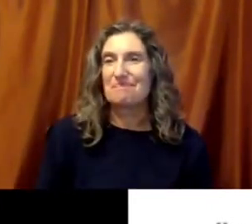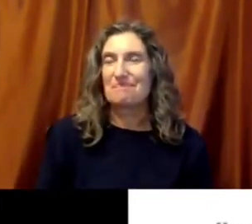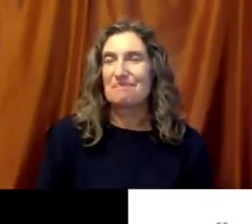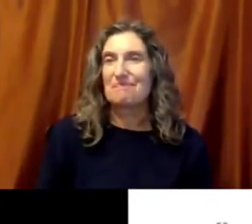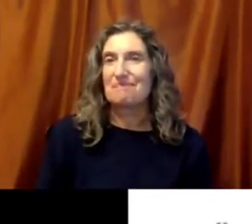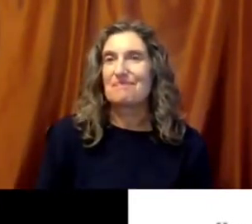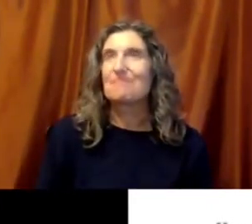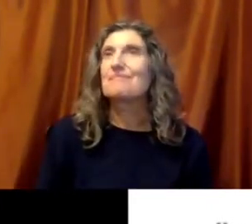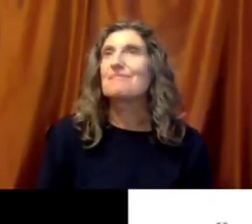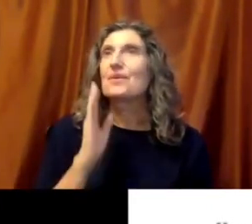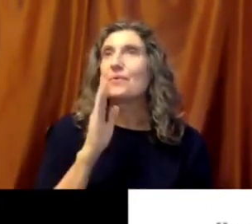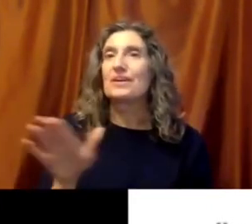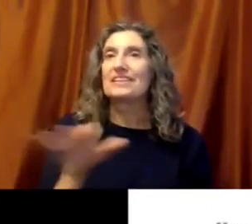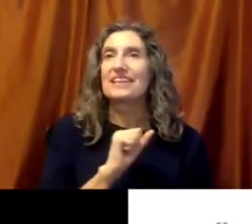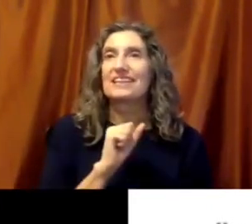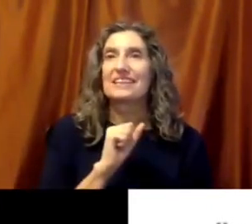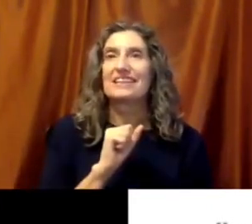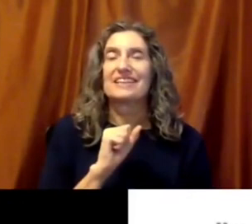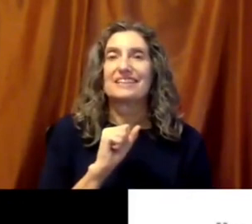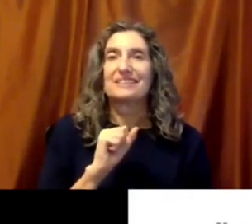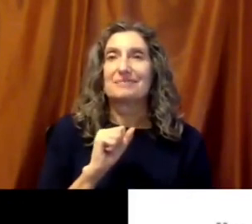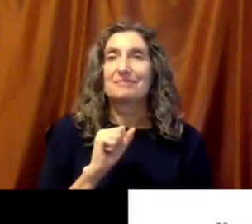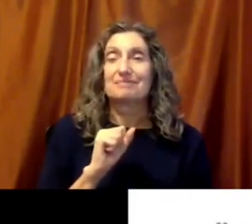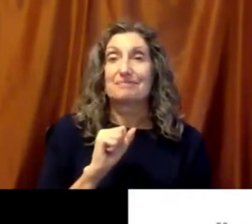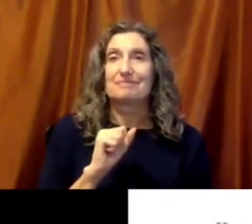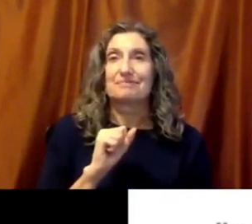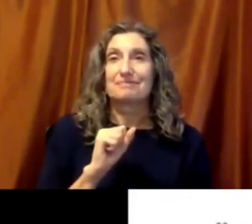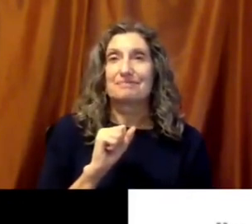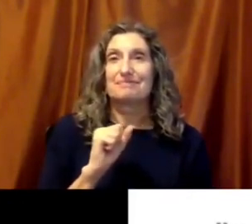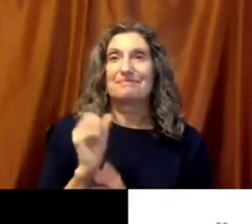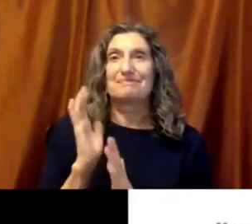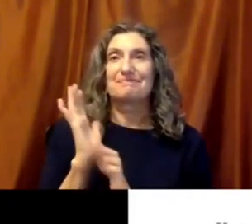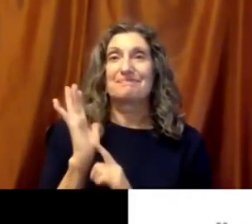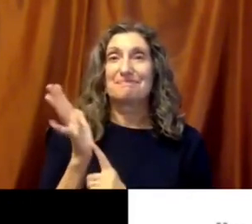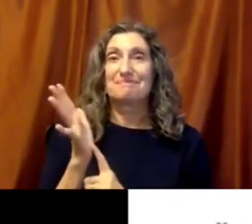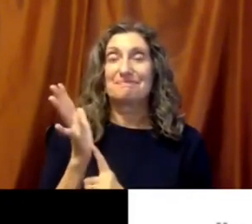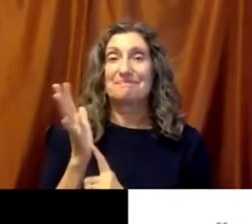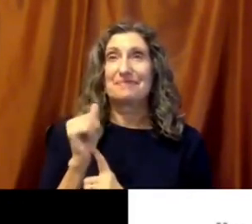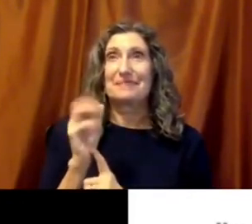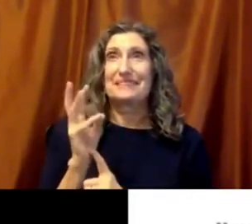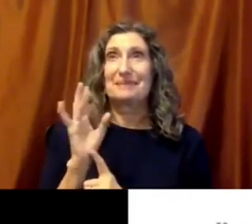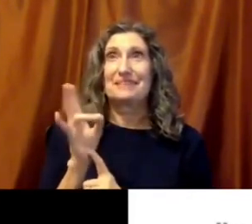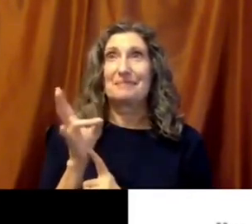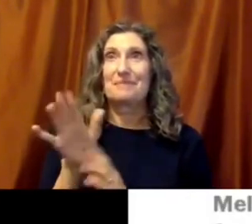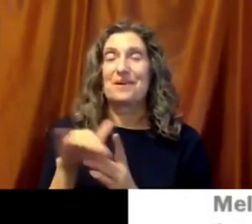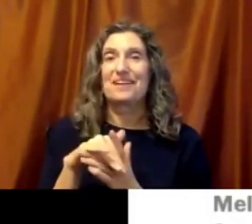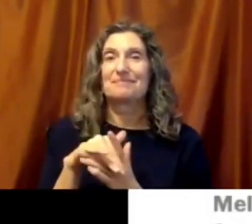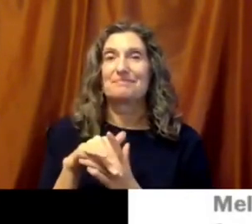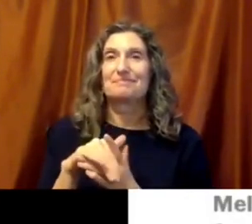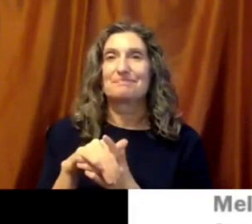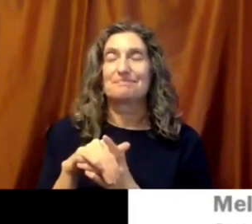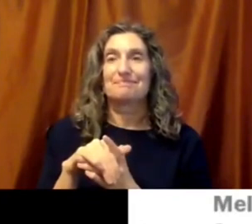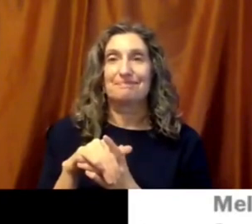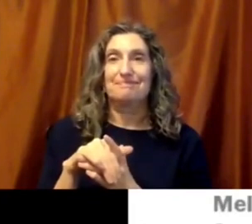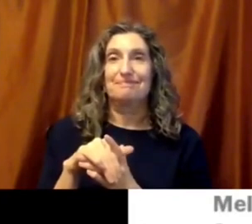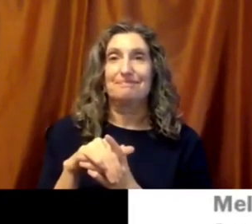We will take about a five minute, maybe six or seven minute break. And we